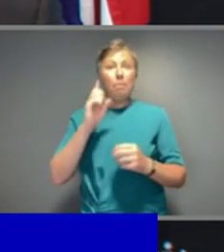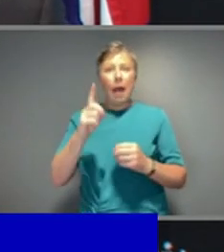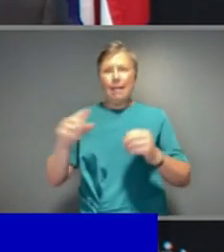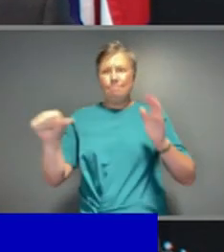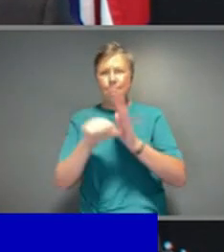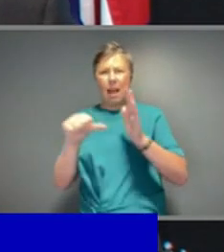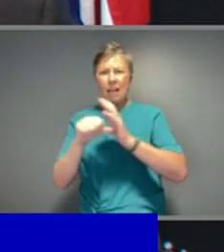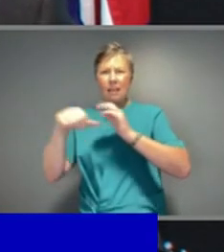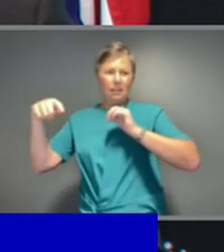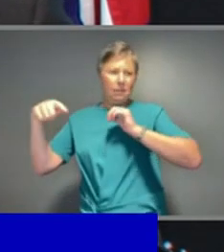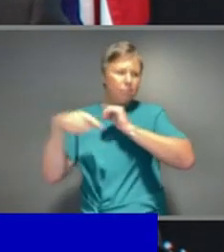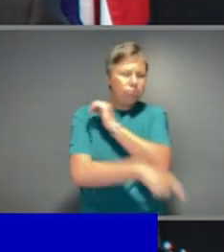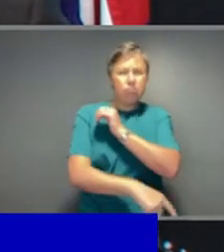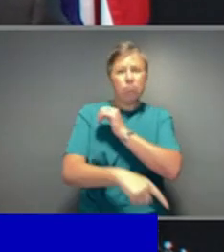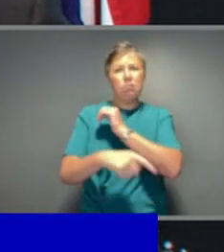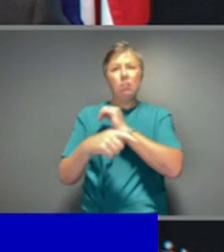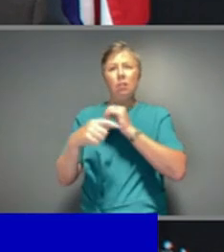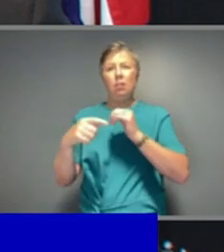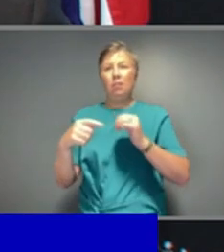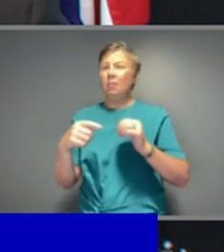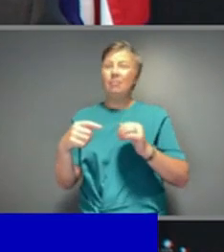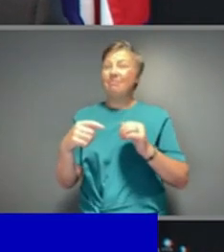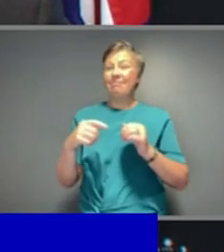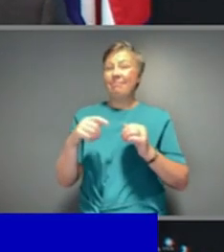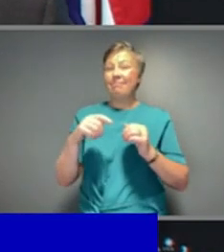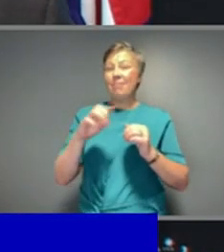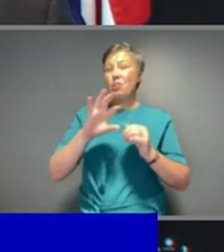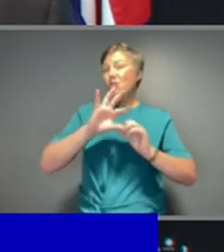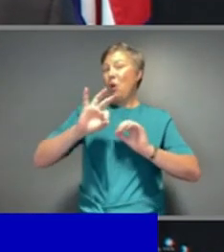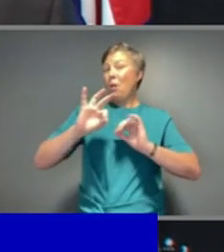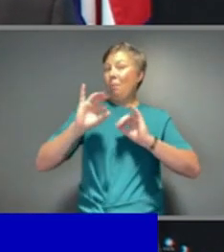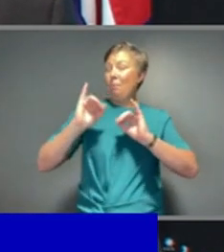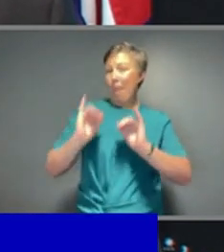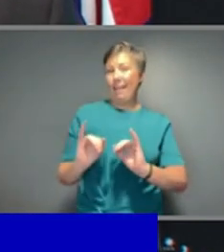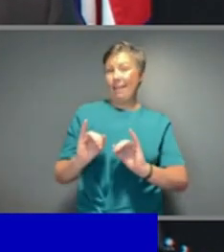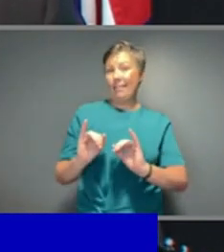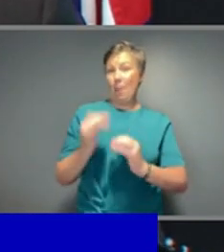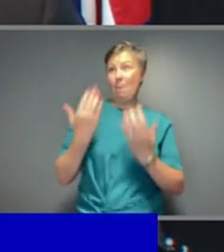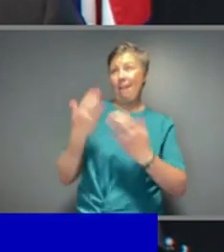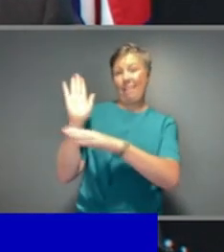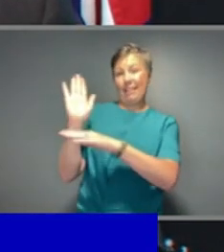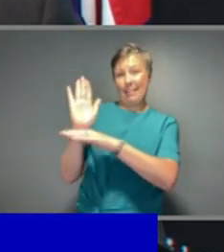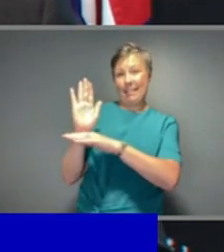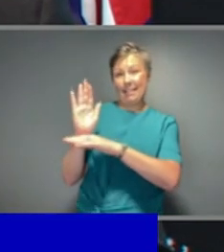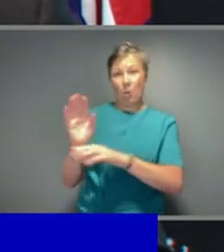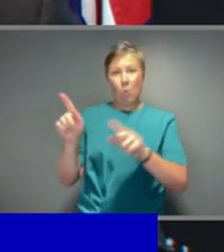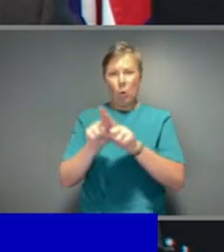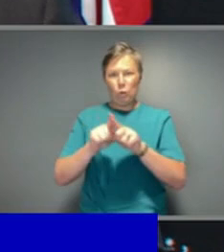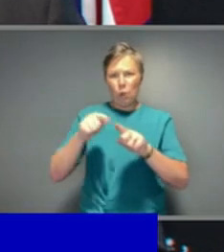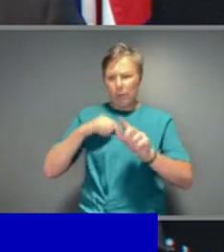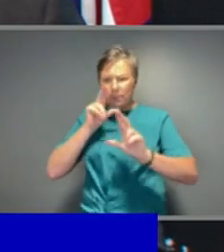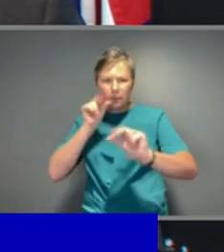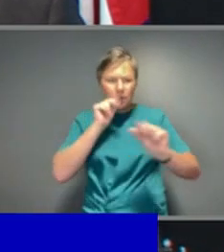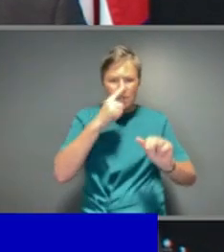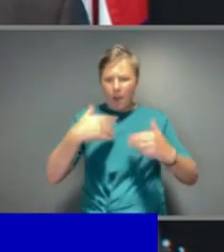performance, saving lives and saving livelihoods, are amongst the world's best and are the product of, in this country,